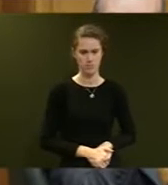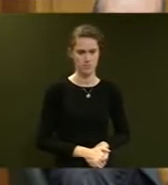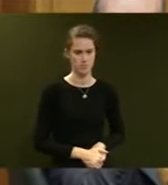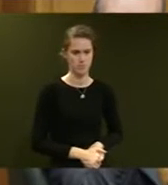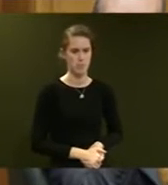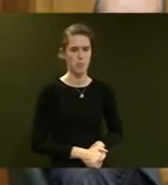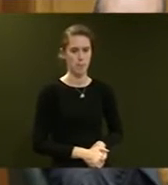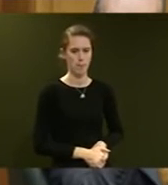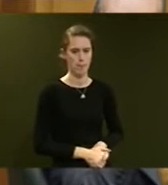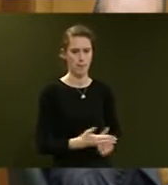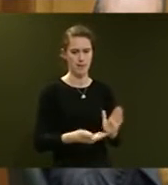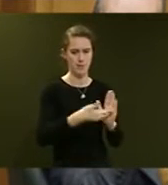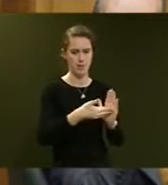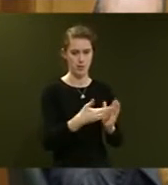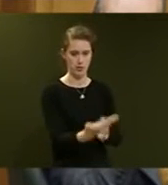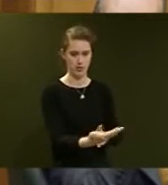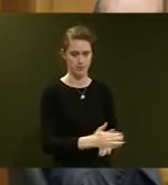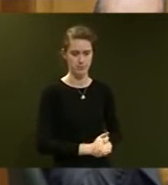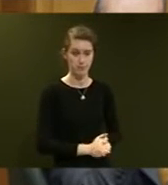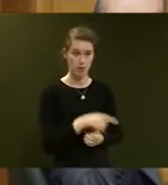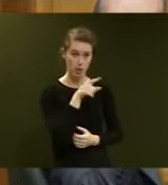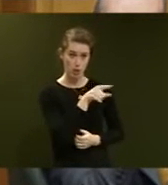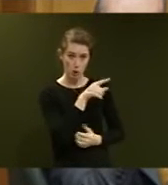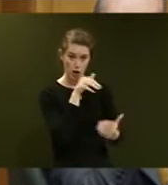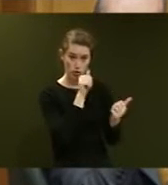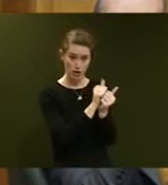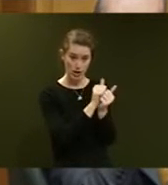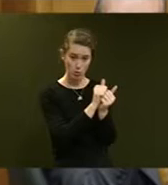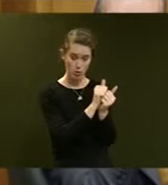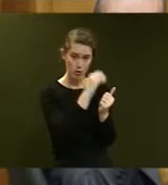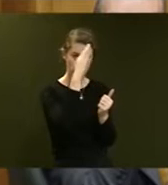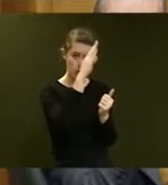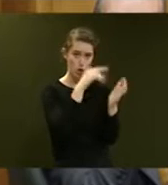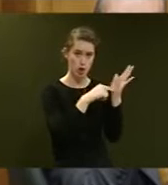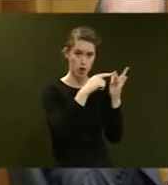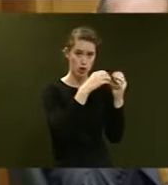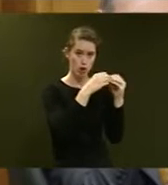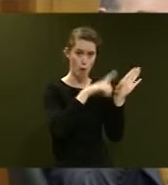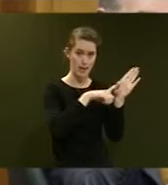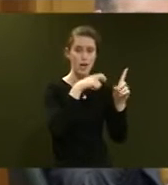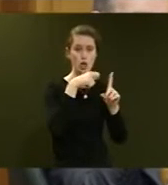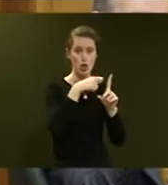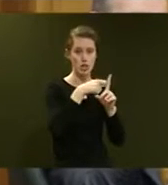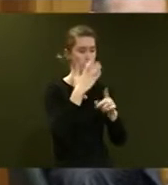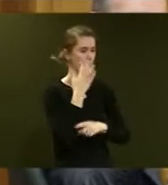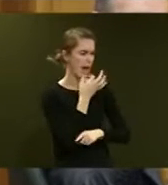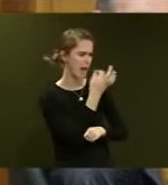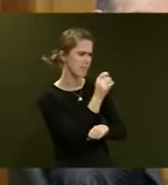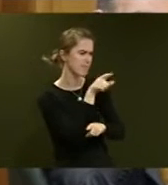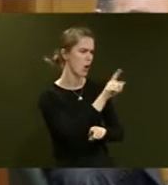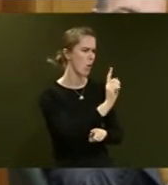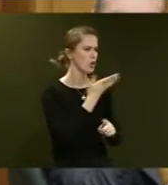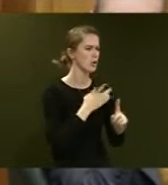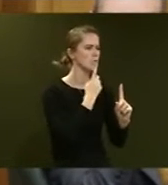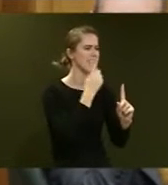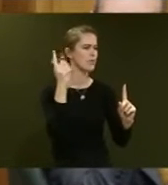Mr Speaker, supplementary question. Does he agree with Sir Toby Curtis, who when asked about what he would want to say